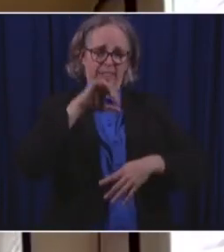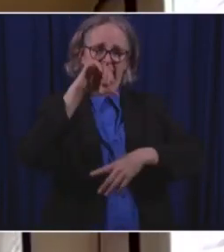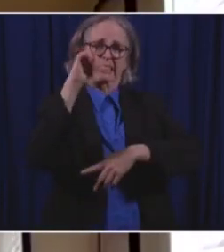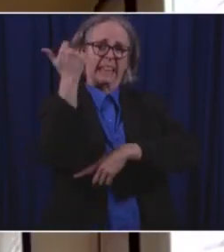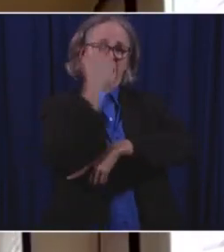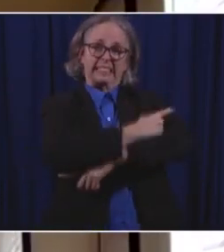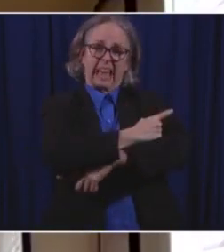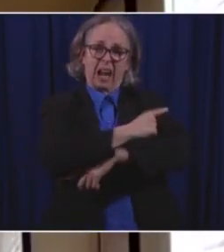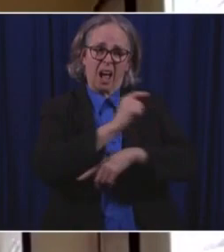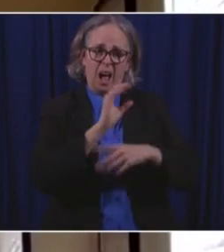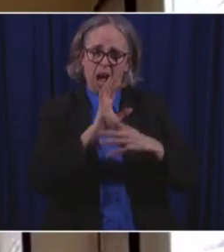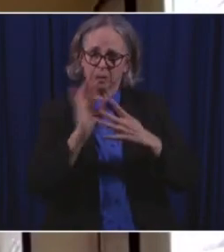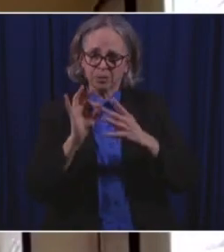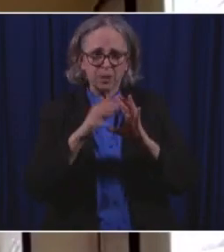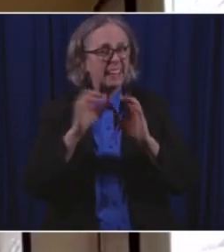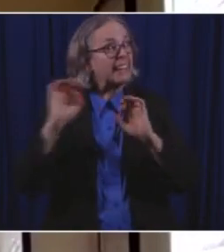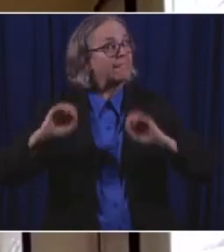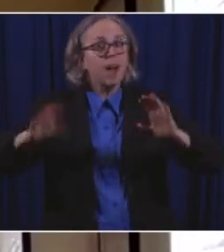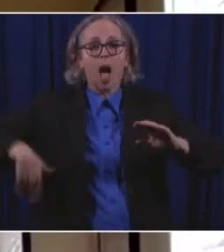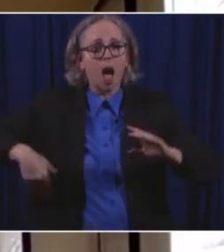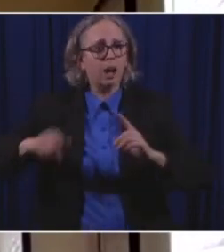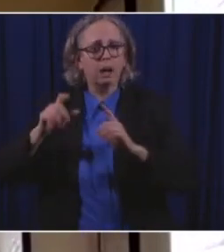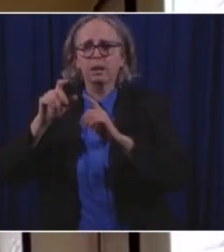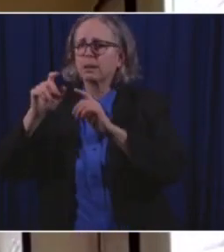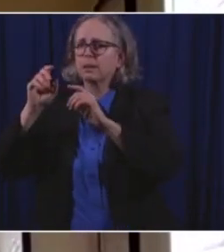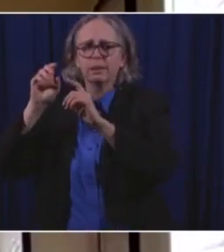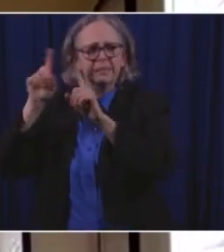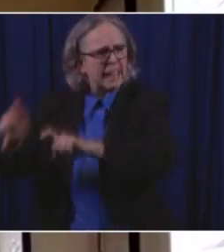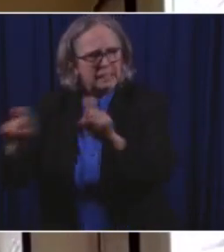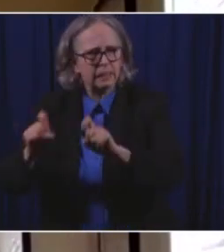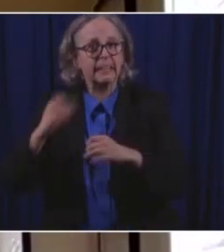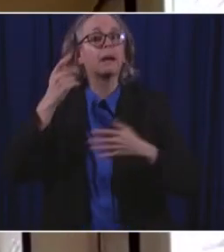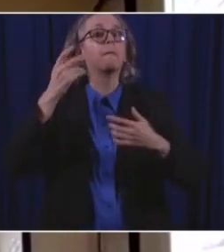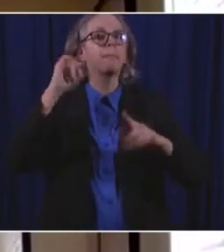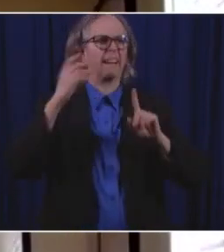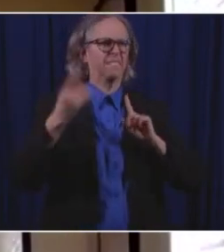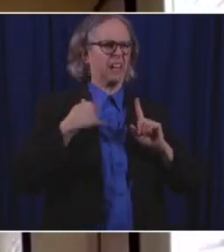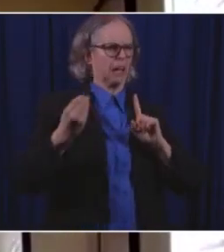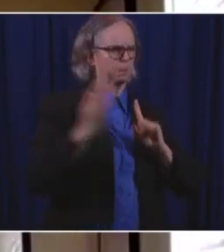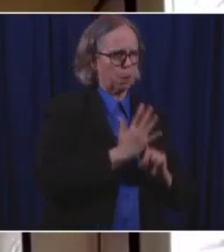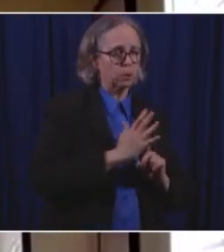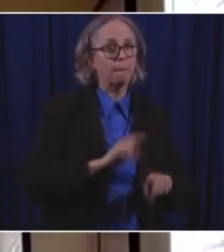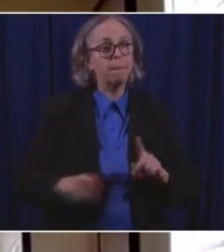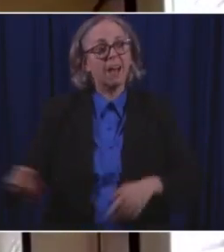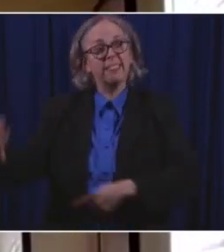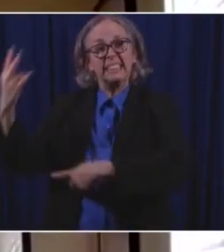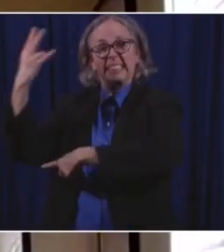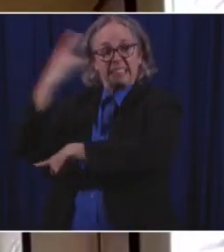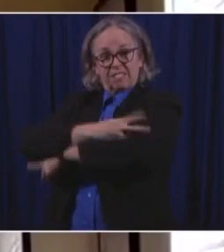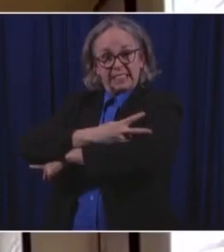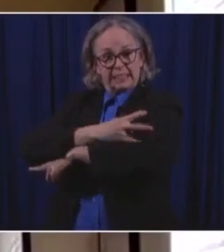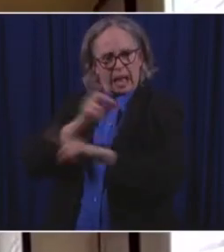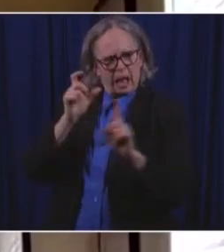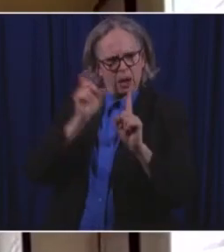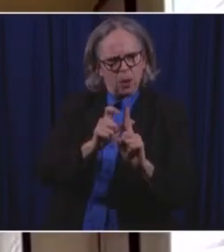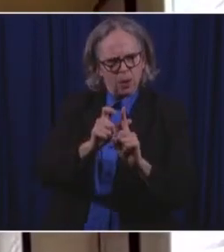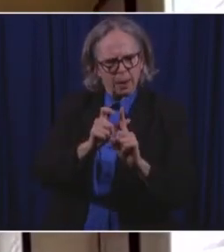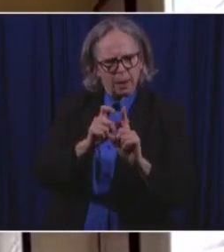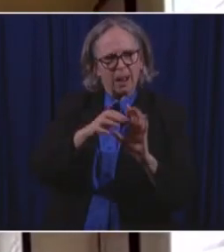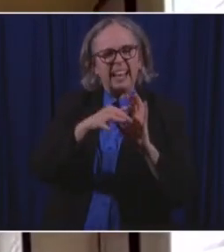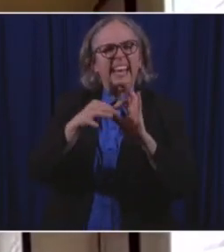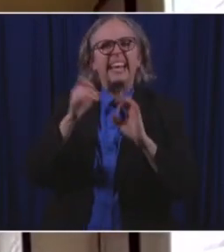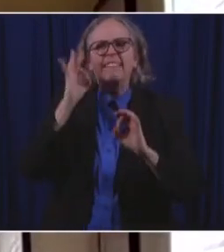provided there are no symptoms. And a 7-day option with a negative test, again, provided there are no symptoms.